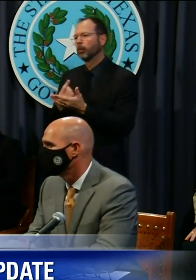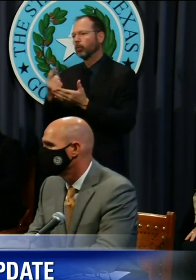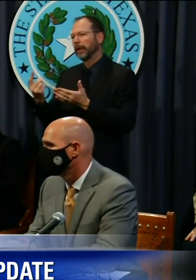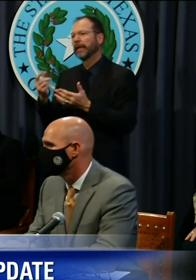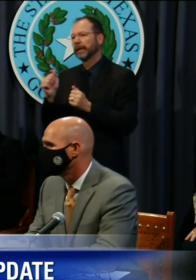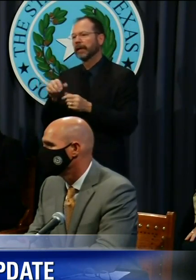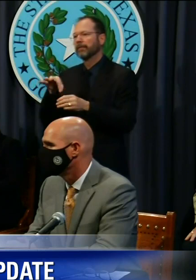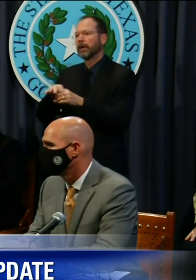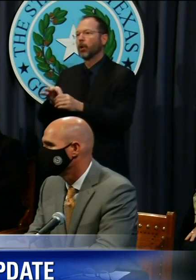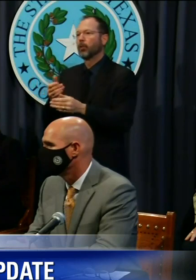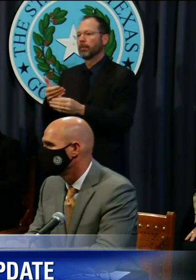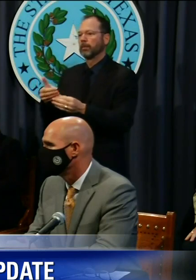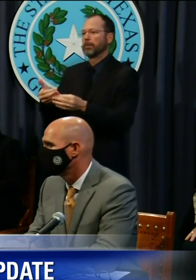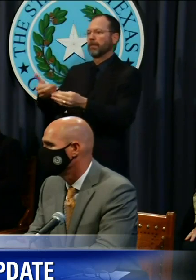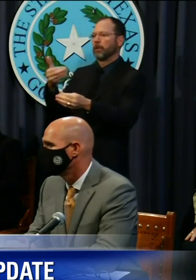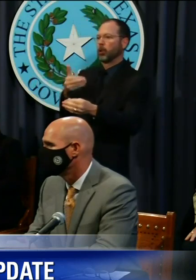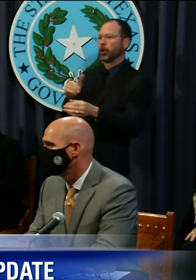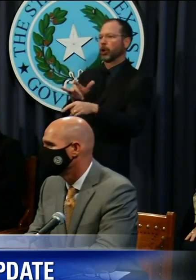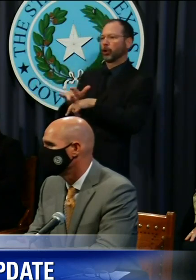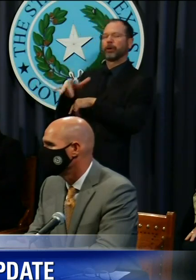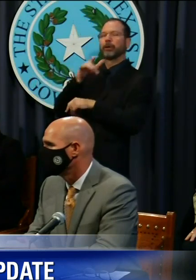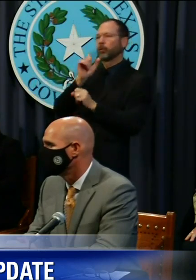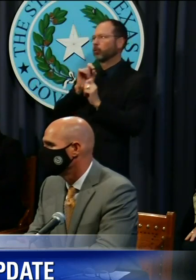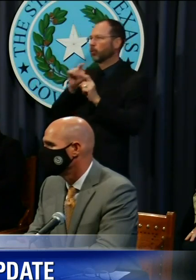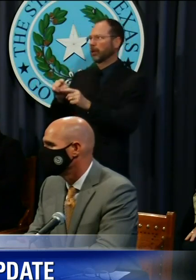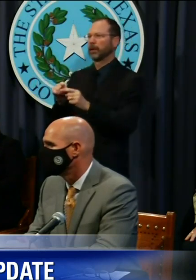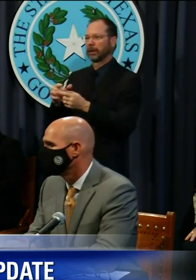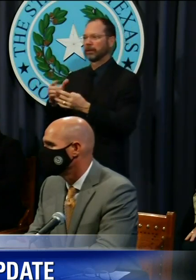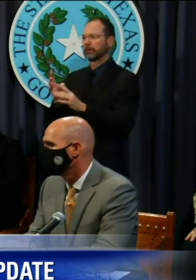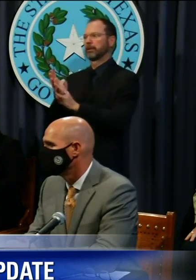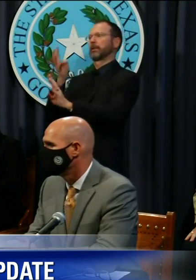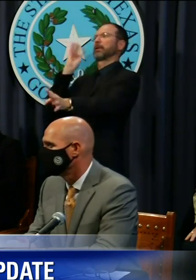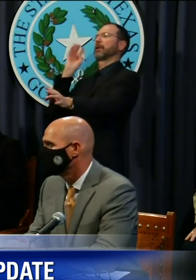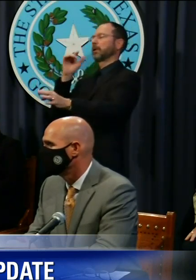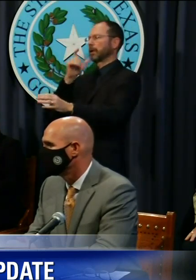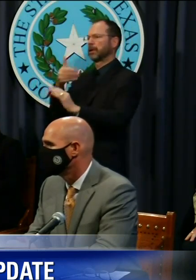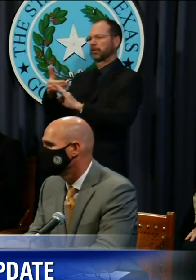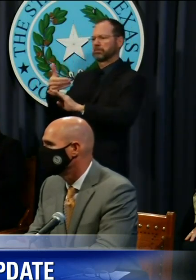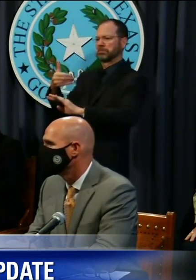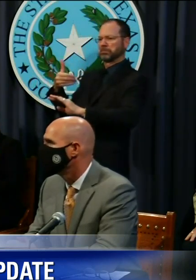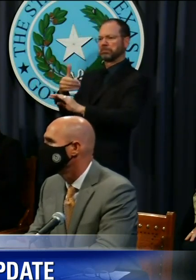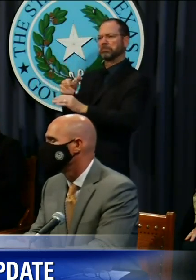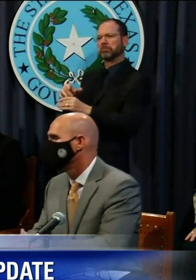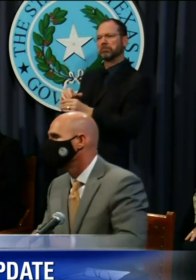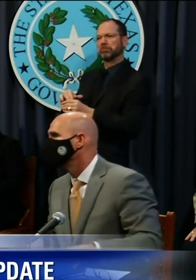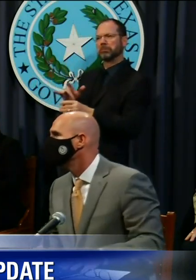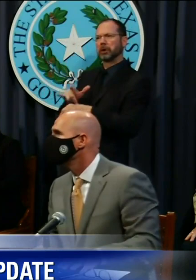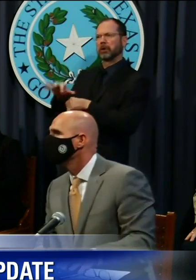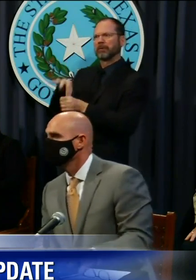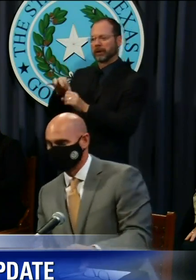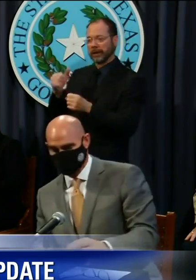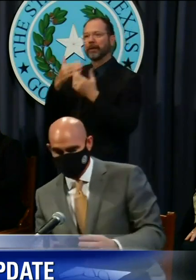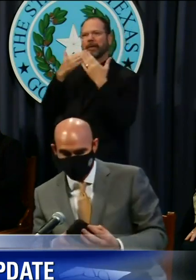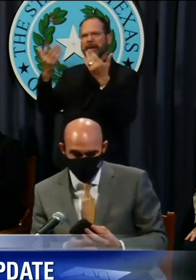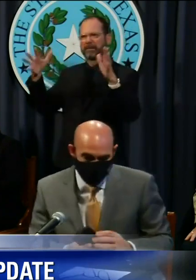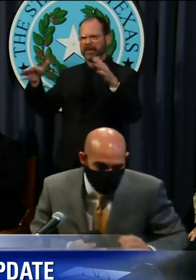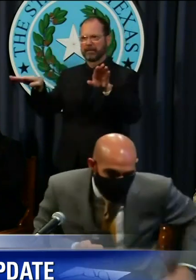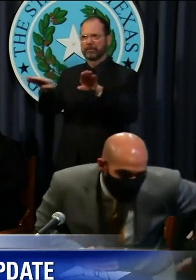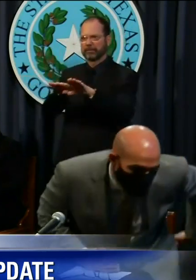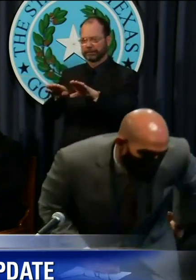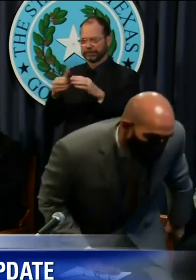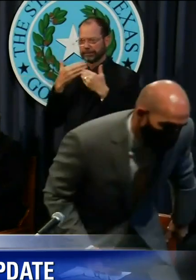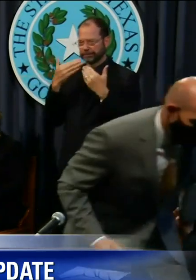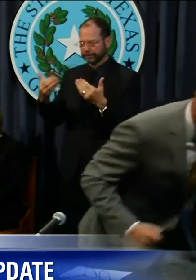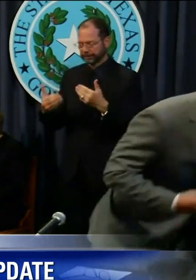vote early so that they would not be required to go into crowded settings when they go about the process of voting early. Thanks, guys. We've got to go. Thank you.